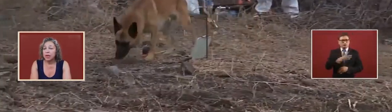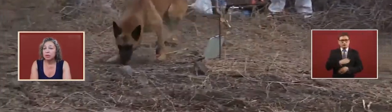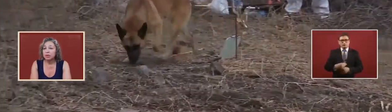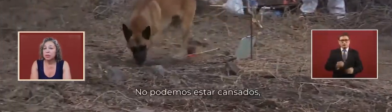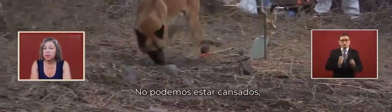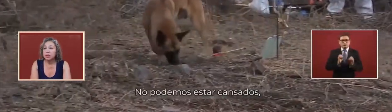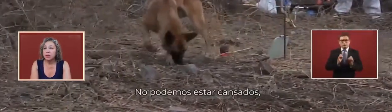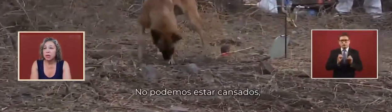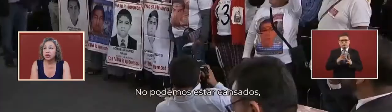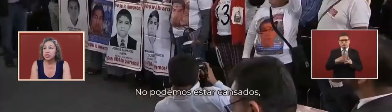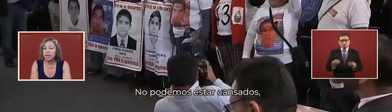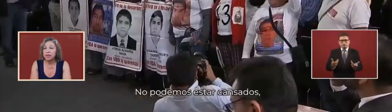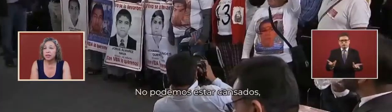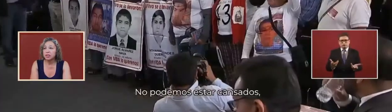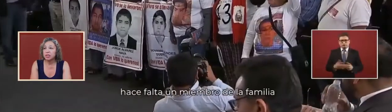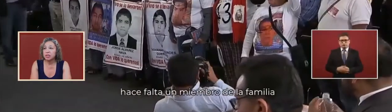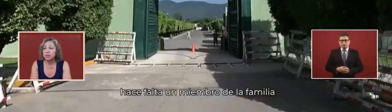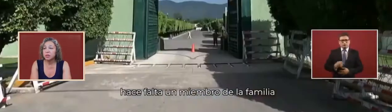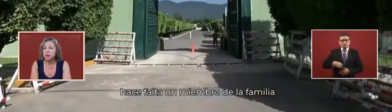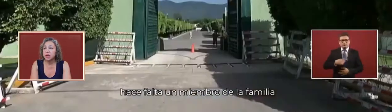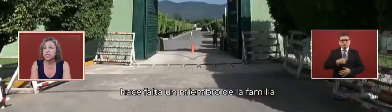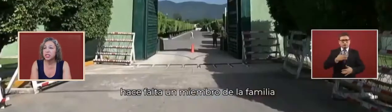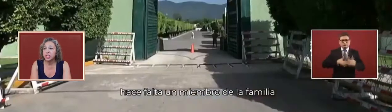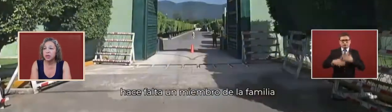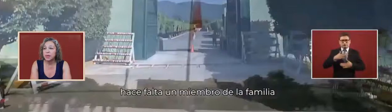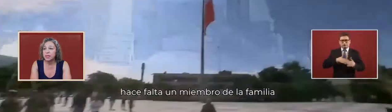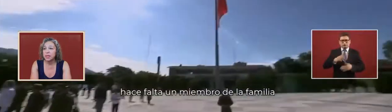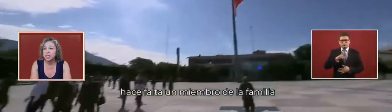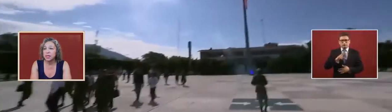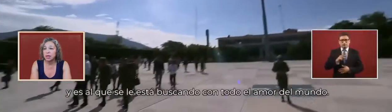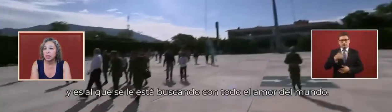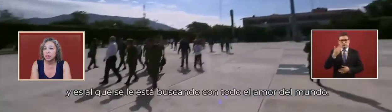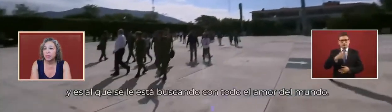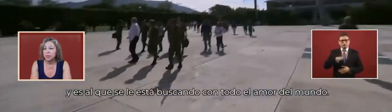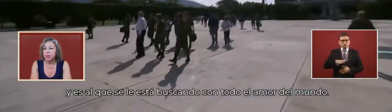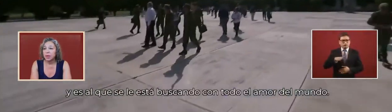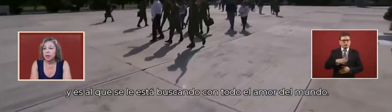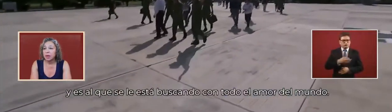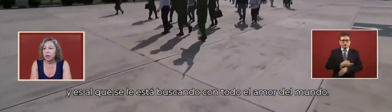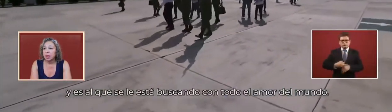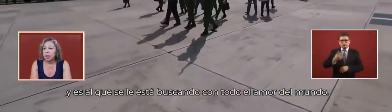i don't understand that there's a disappearance i just know my son is gone